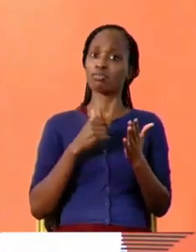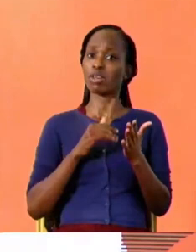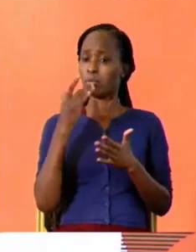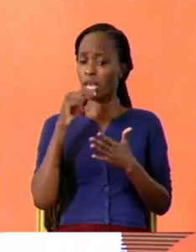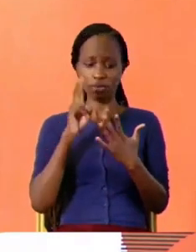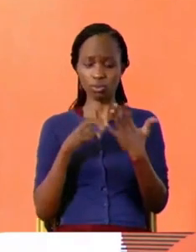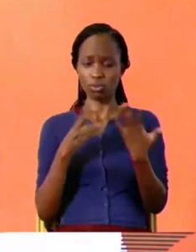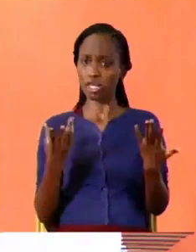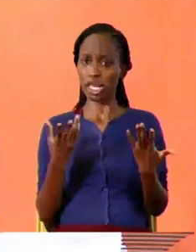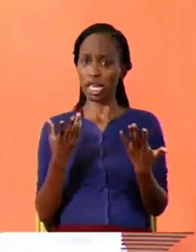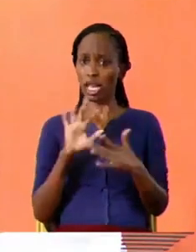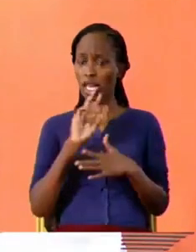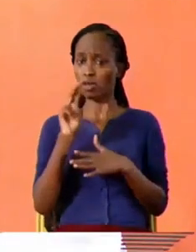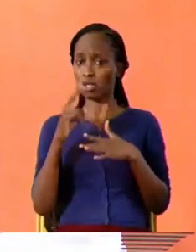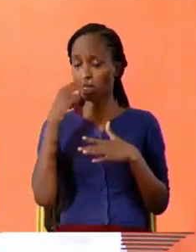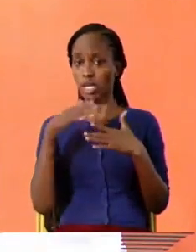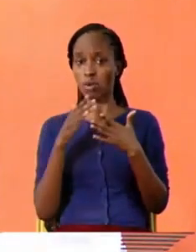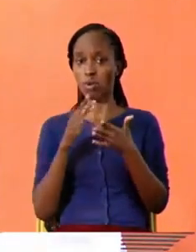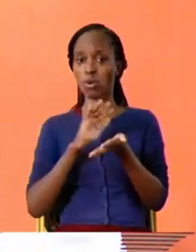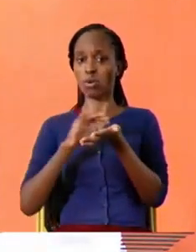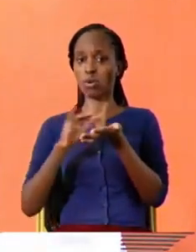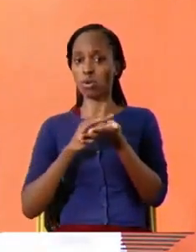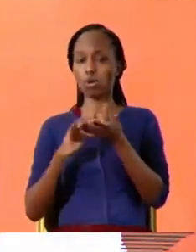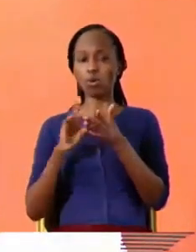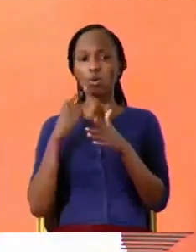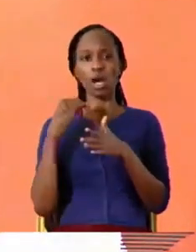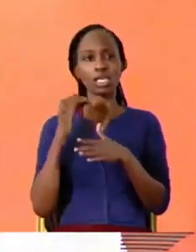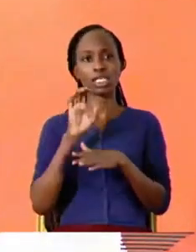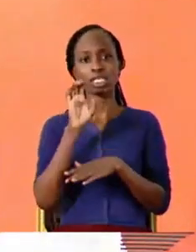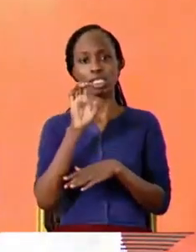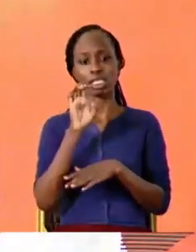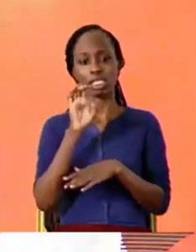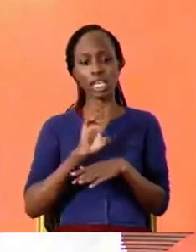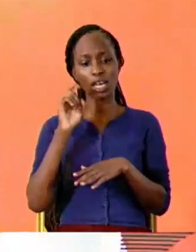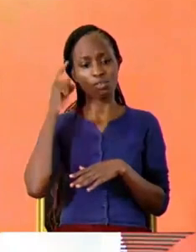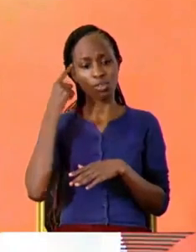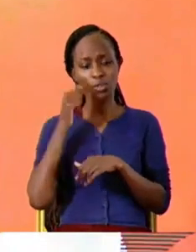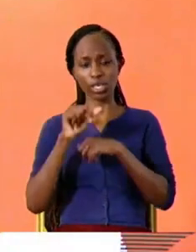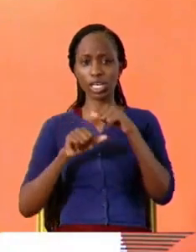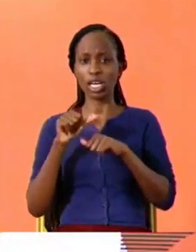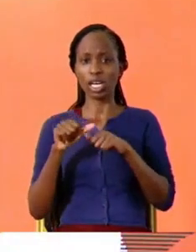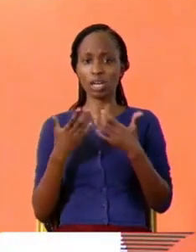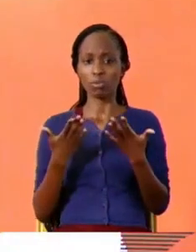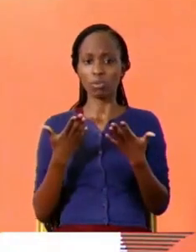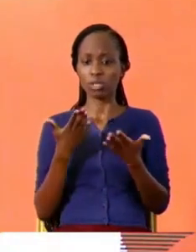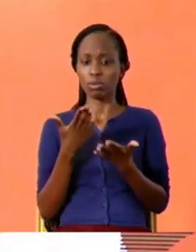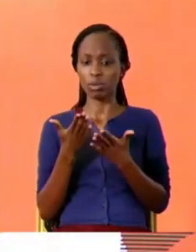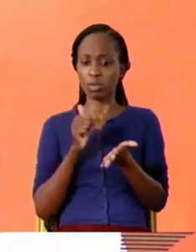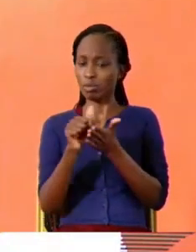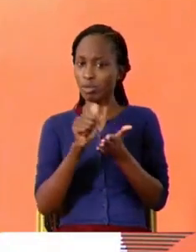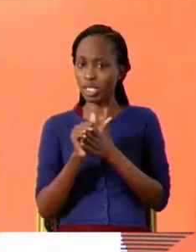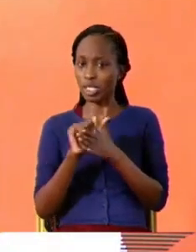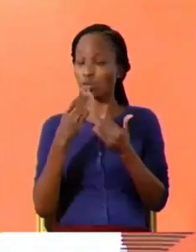who has ever thought about a special edition or something some even if you priced it a little higher